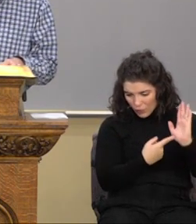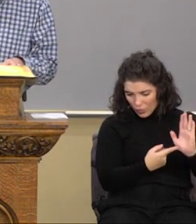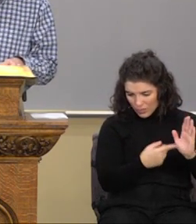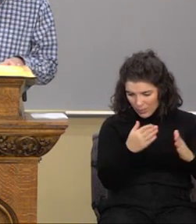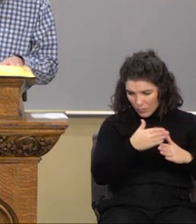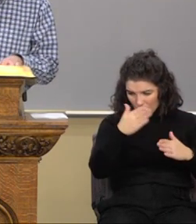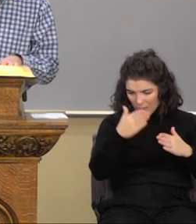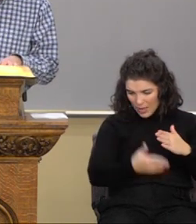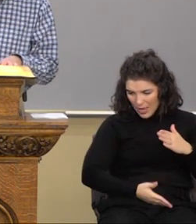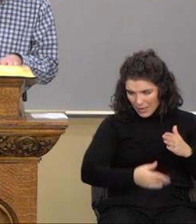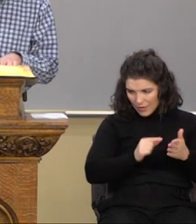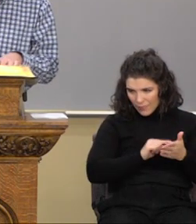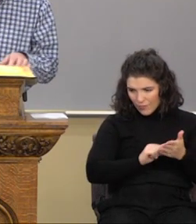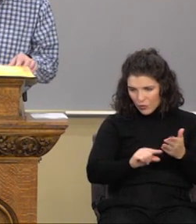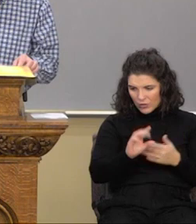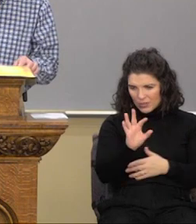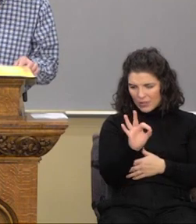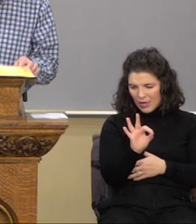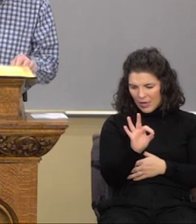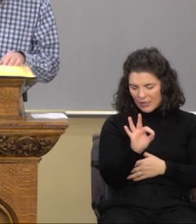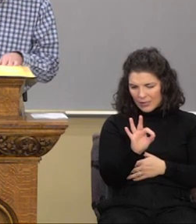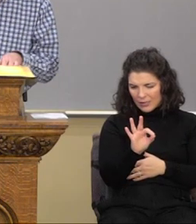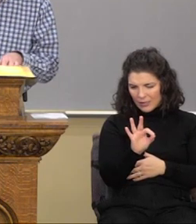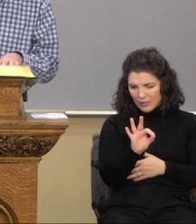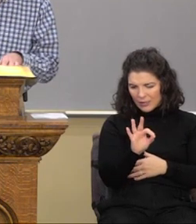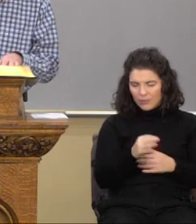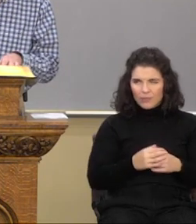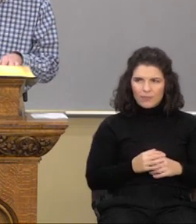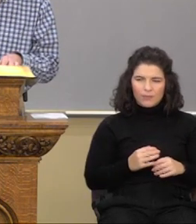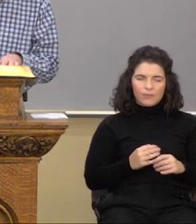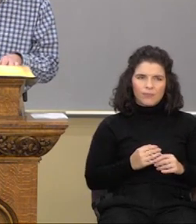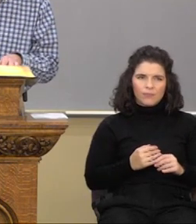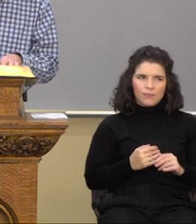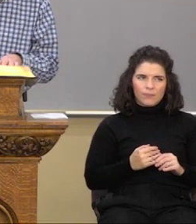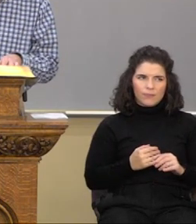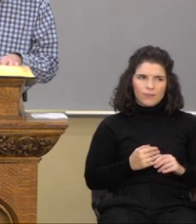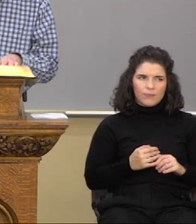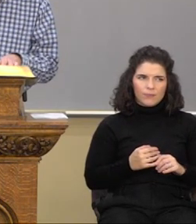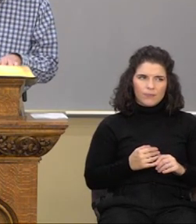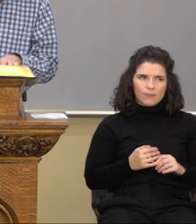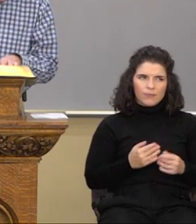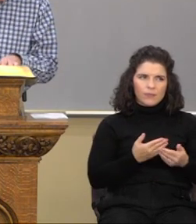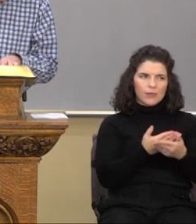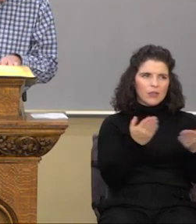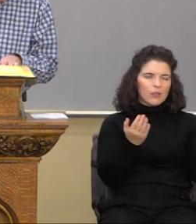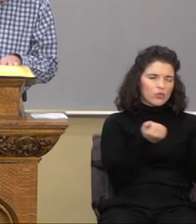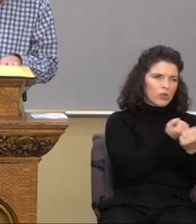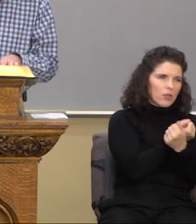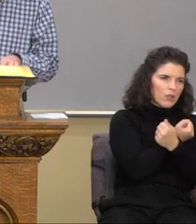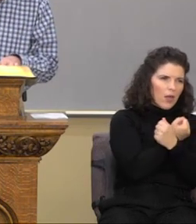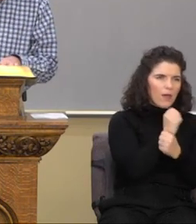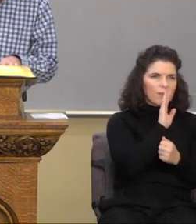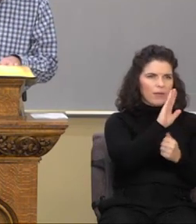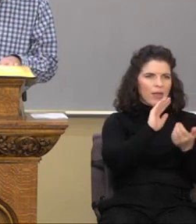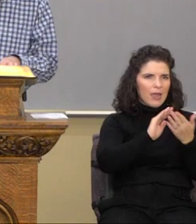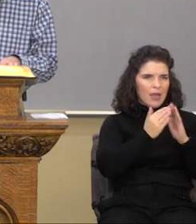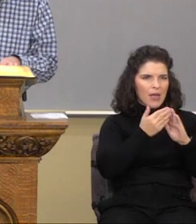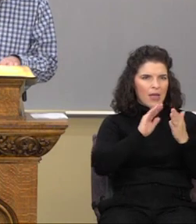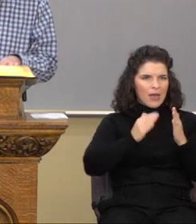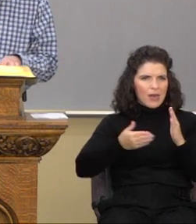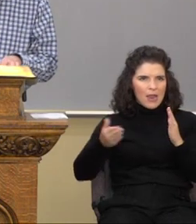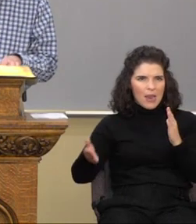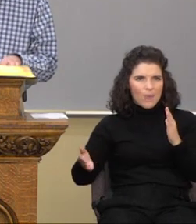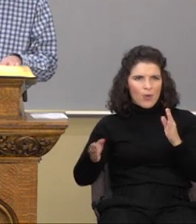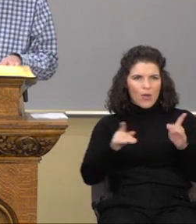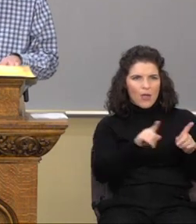verse 9. Look there at the end of verse 9. Thou shalt love thy neighbor as